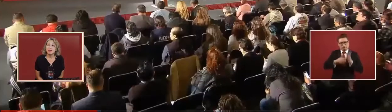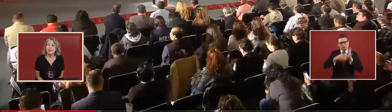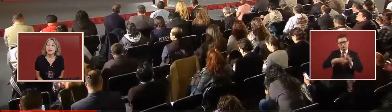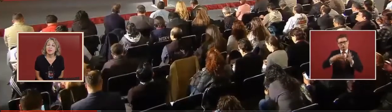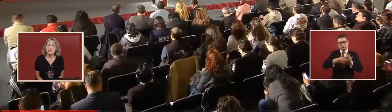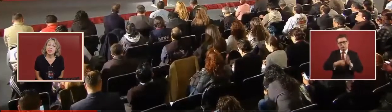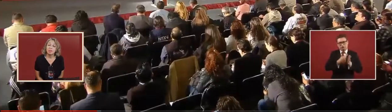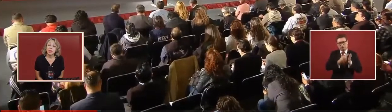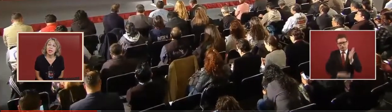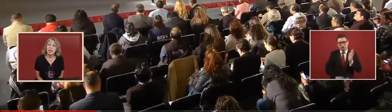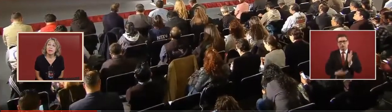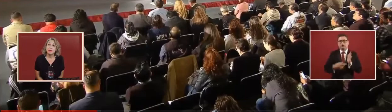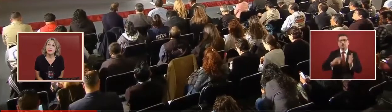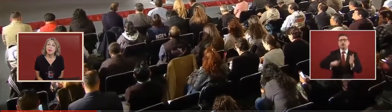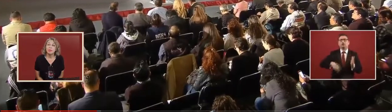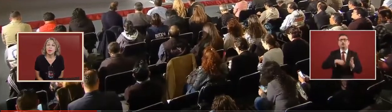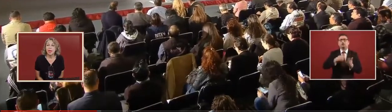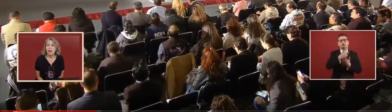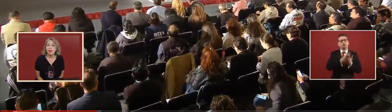we have